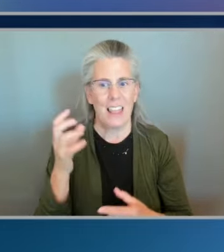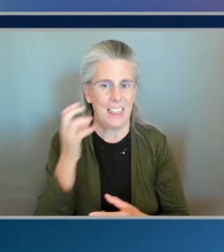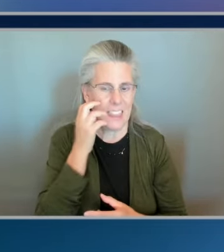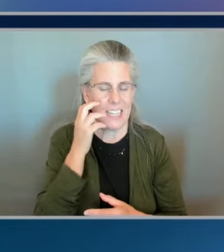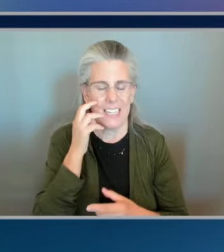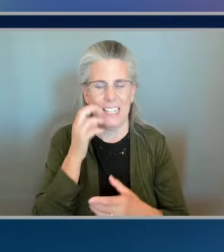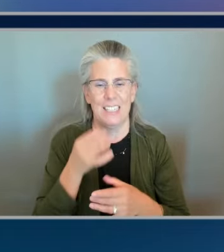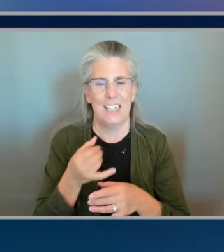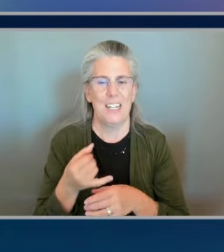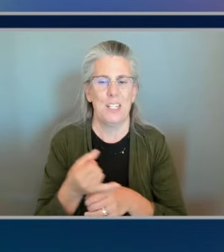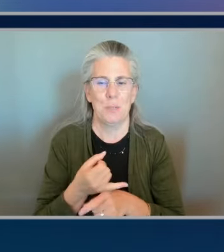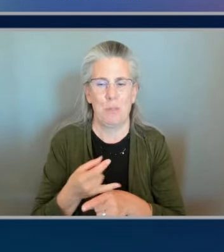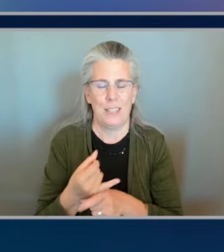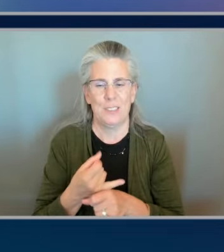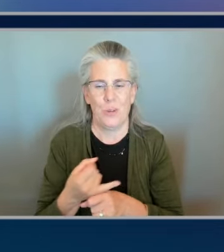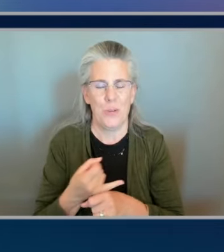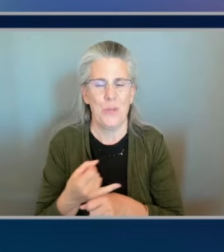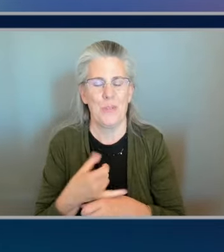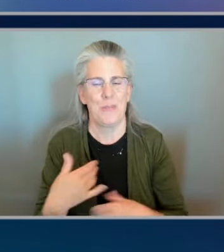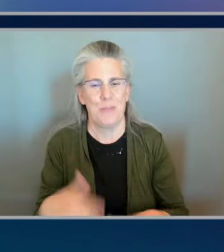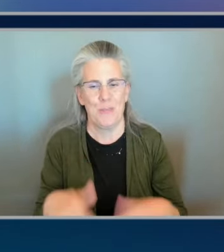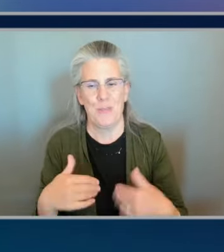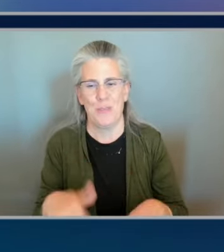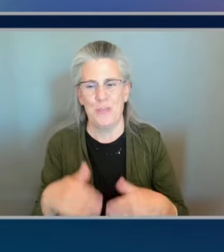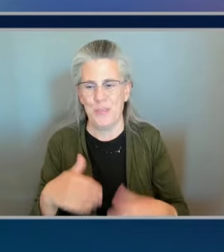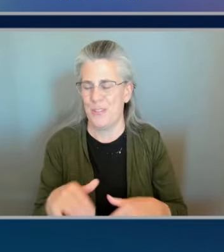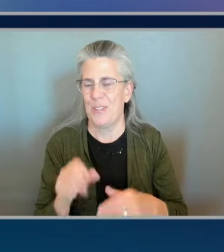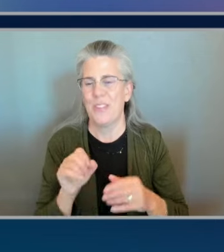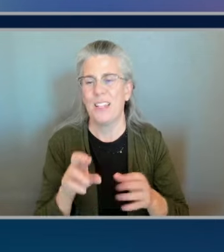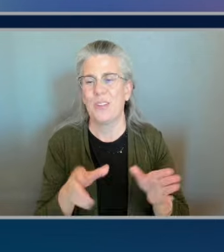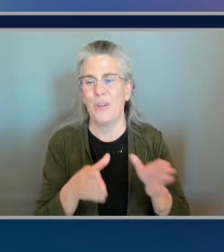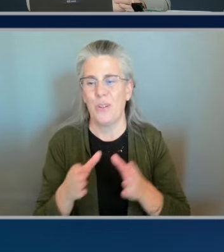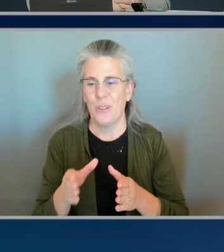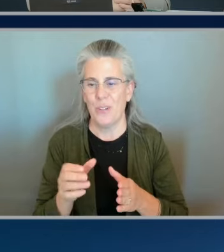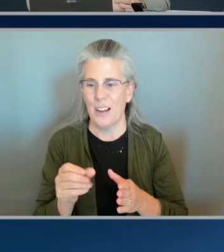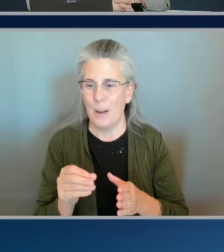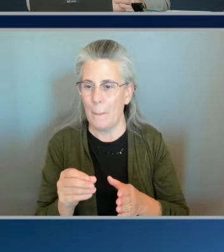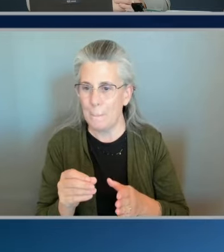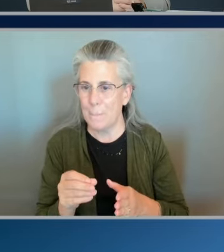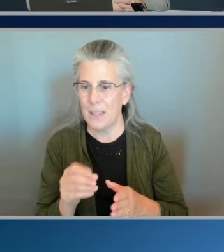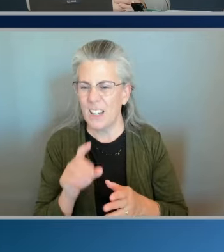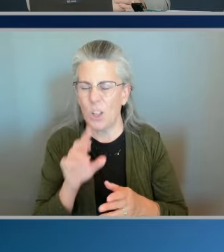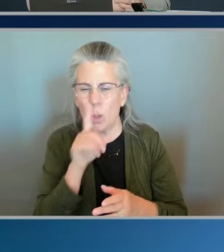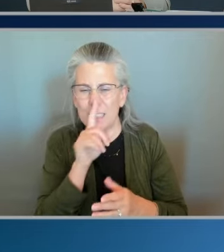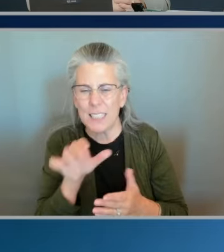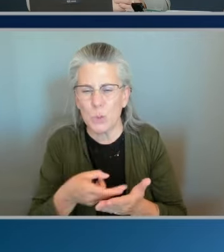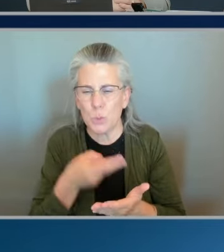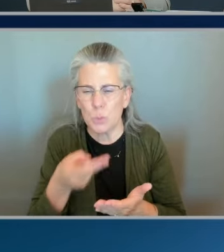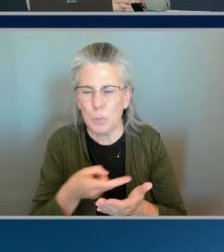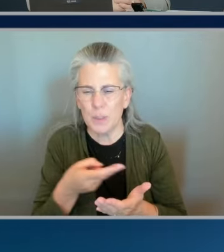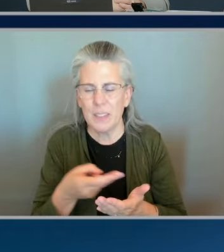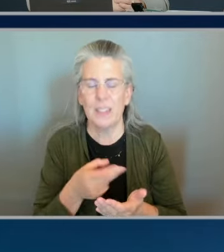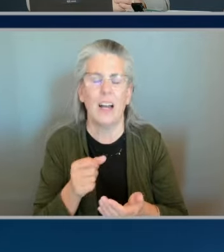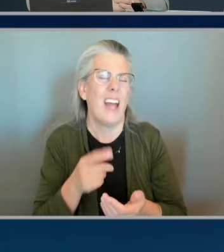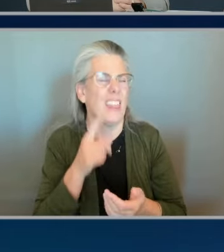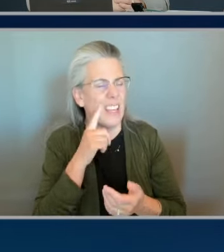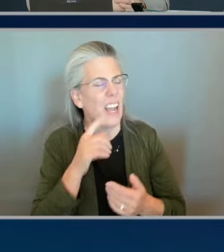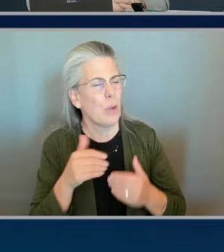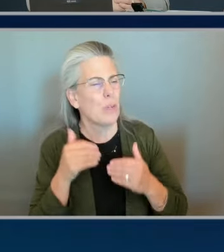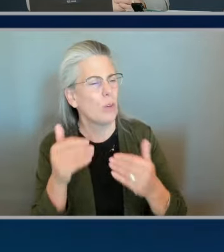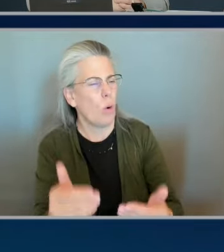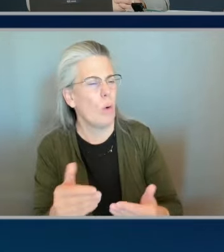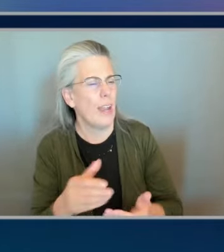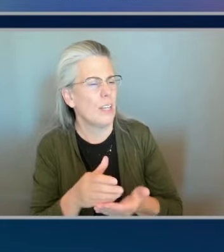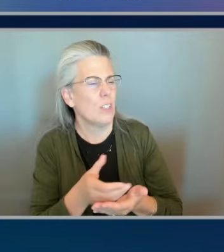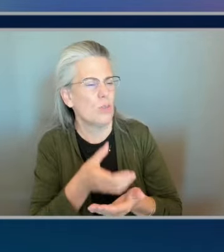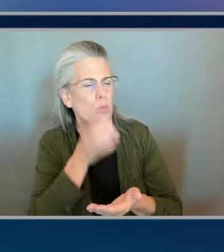guess it could be you know could be some sort of soup sugar caffeine rush uh yeah i would just drink that now you don't even need the